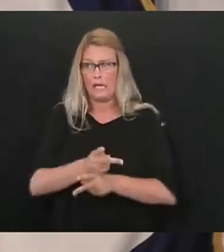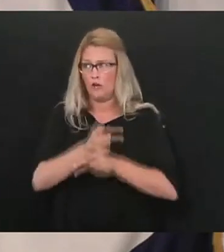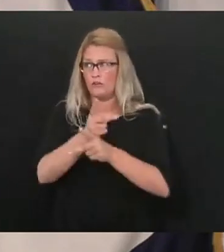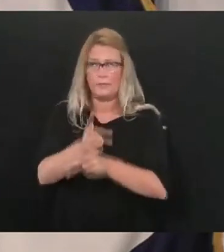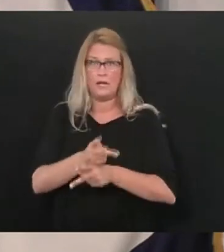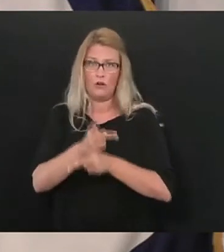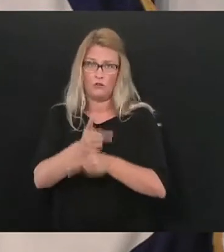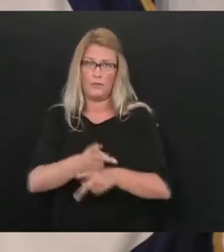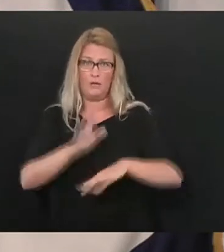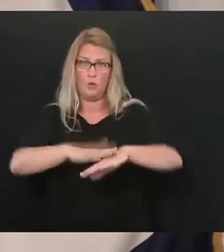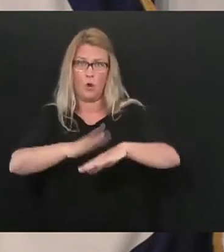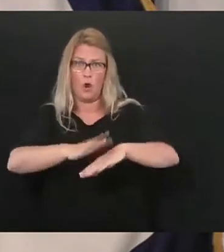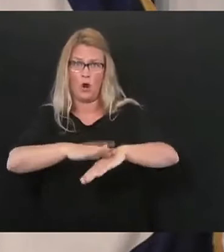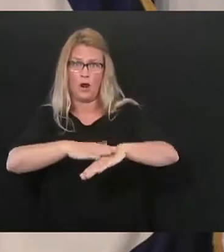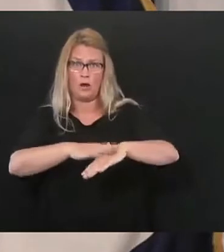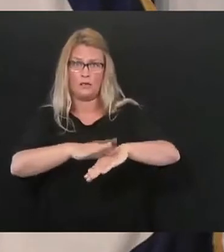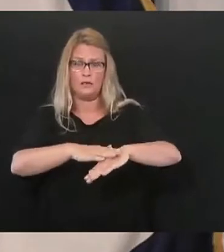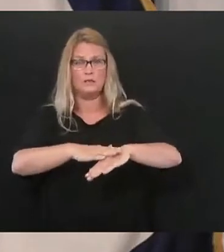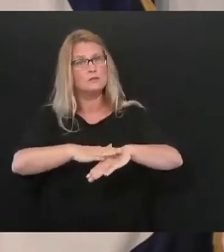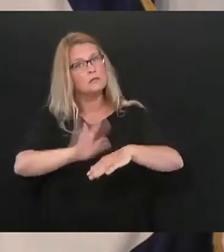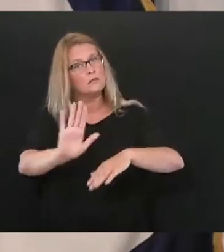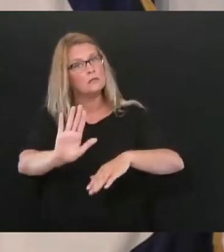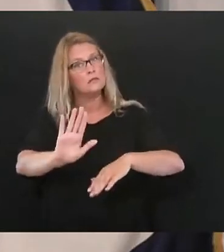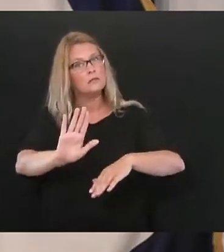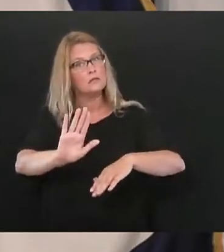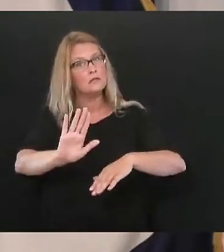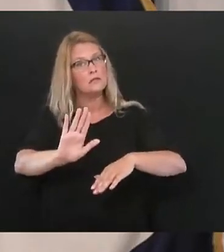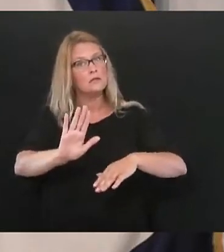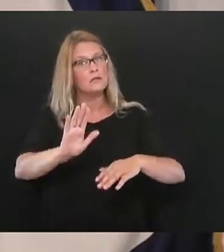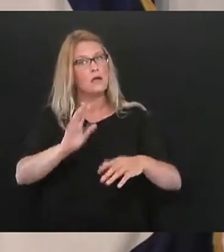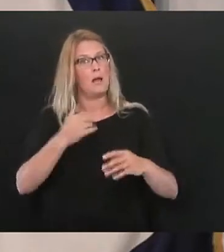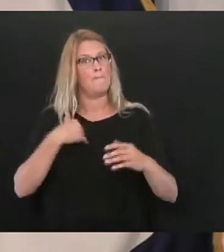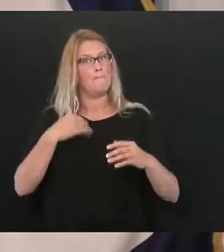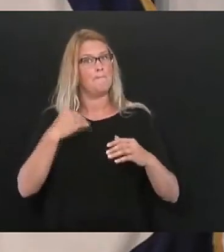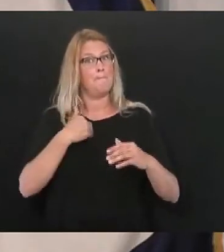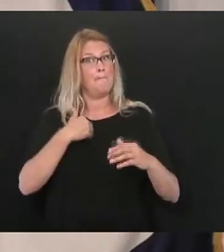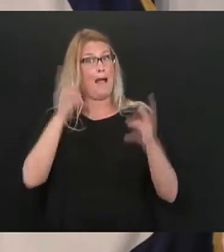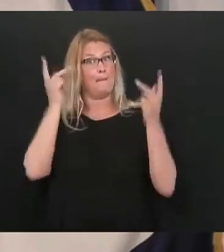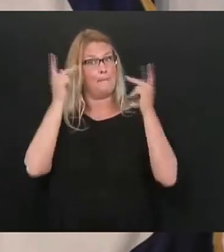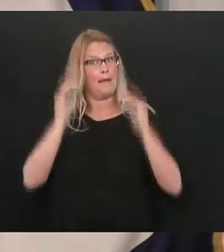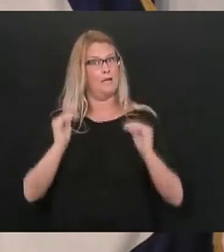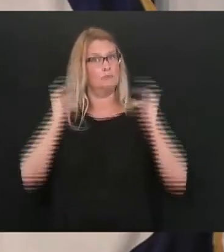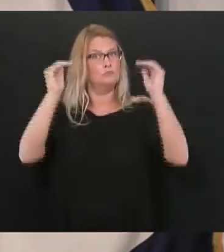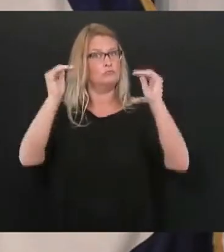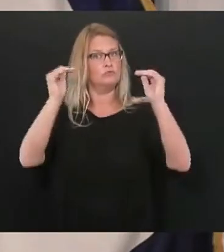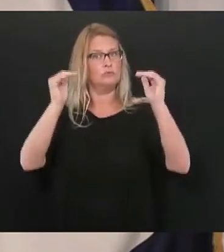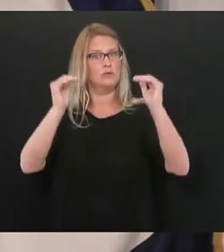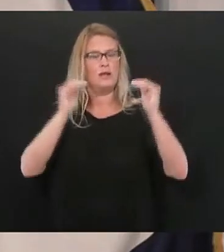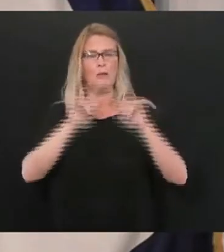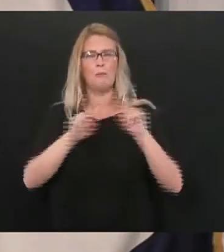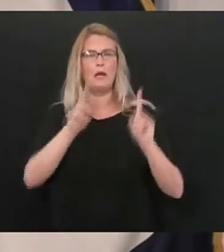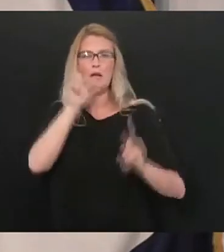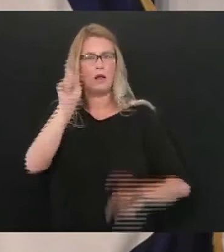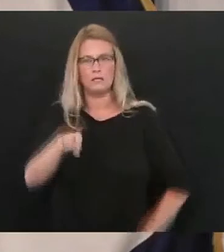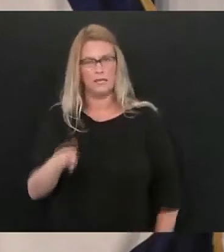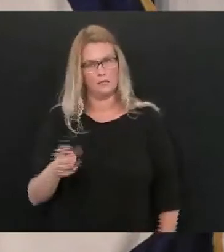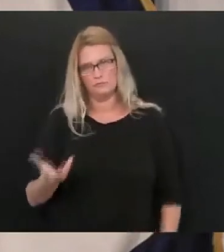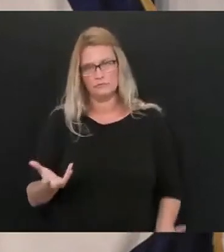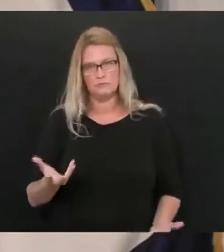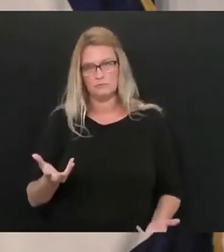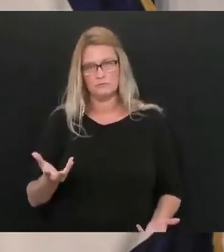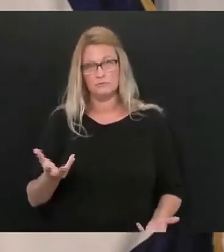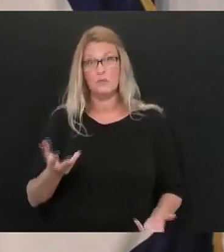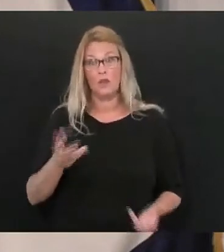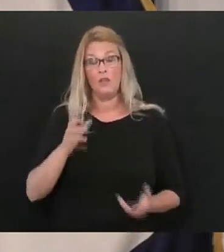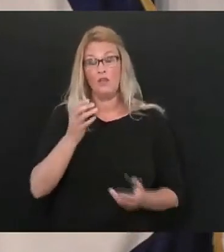and and everything but I'm doing it at a heightened level when maybe really and truly the numbers were wrong in fact